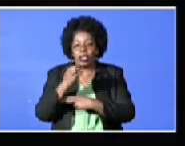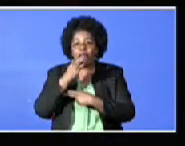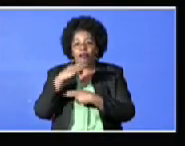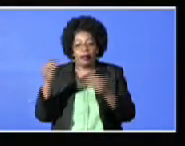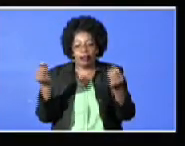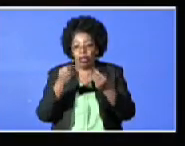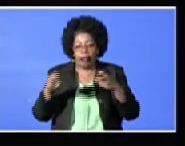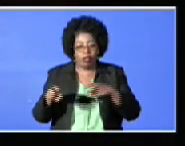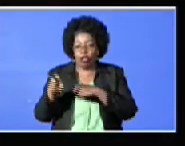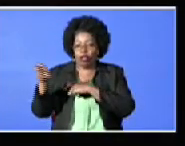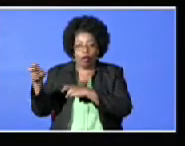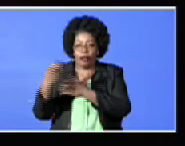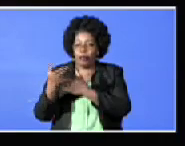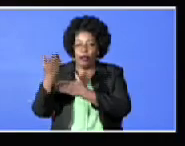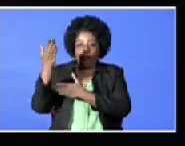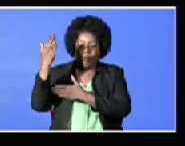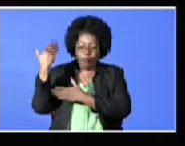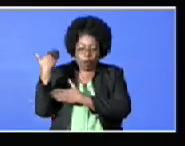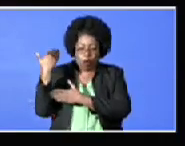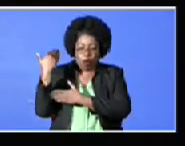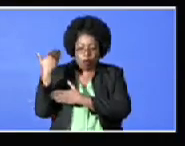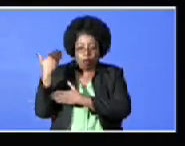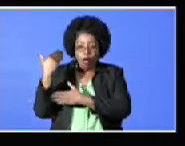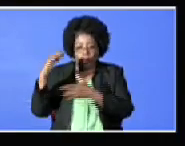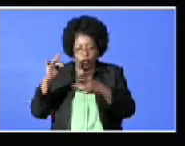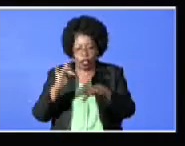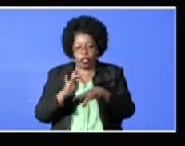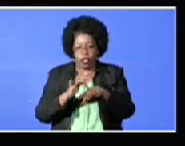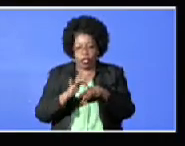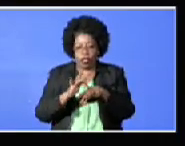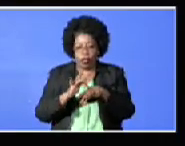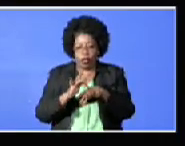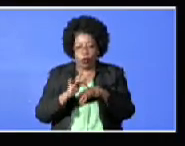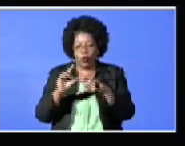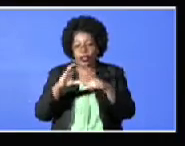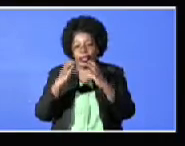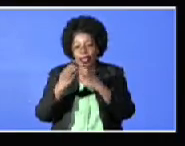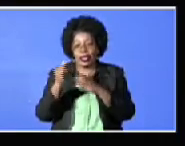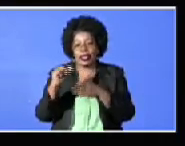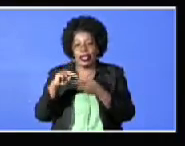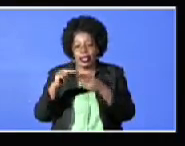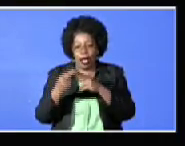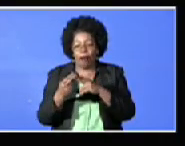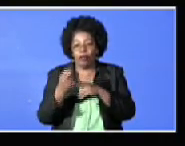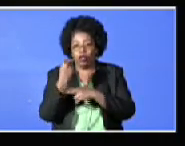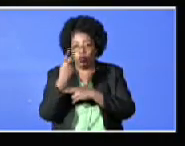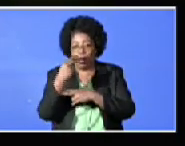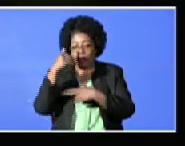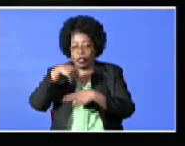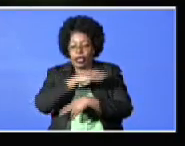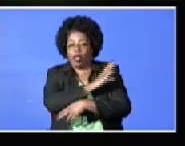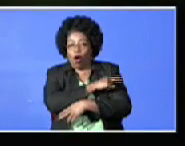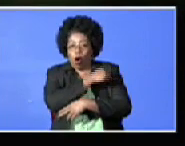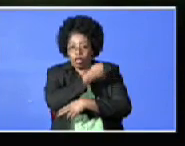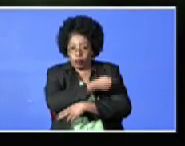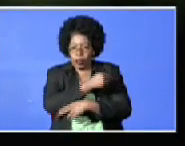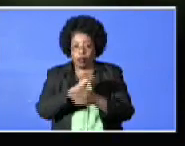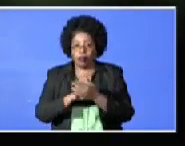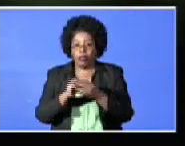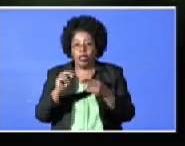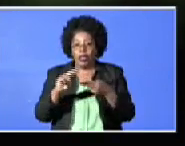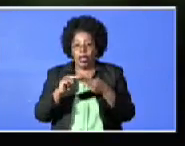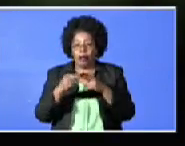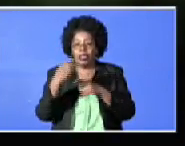history of travel, but as a contact of case number 12. Case number 12 remains hospitalized. COVID-19 case number